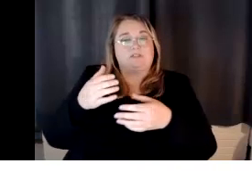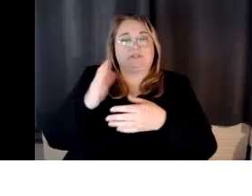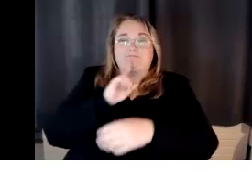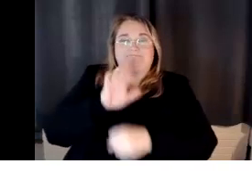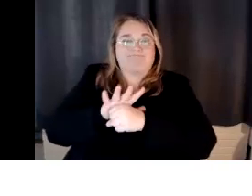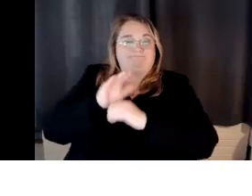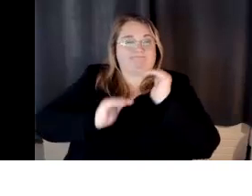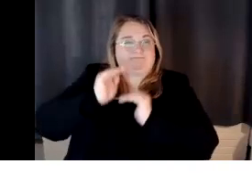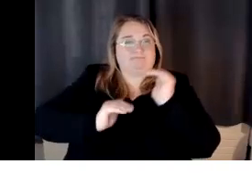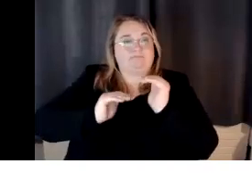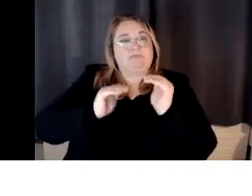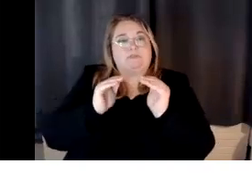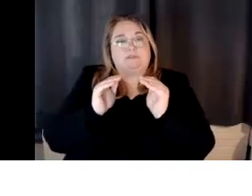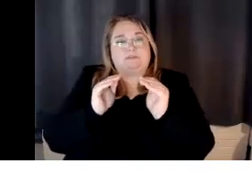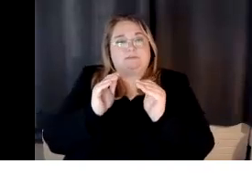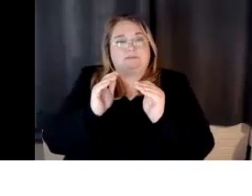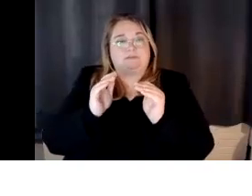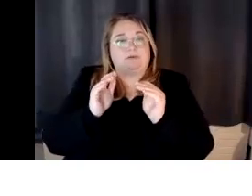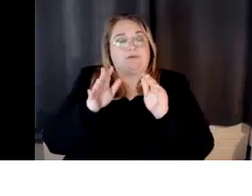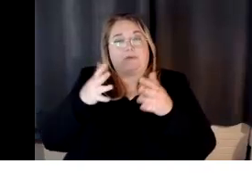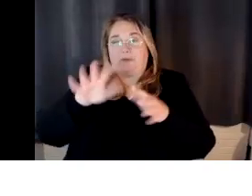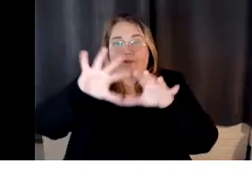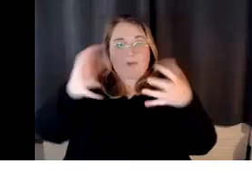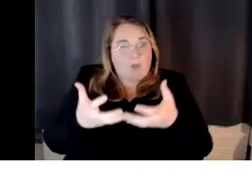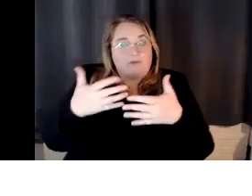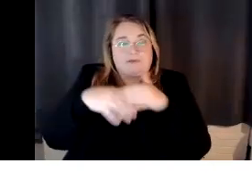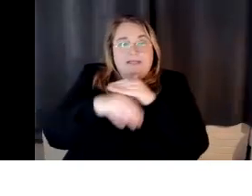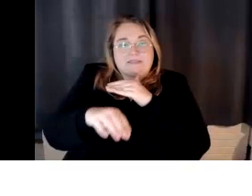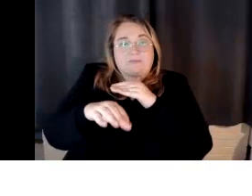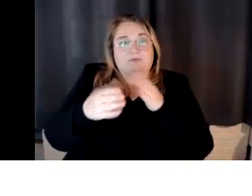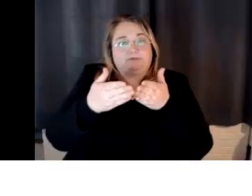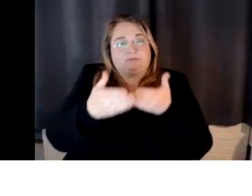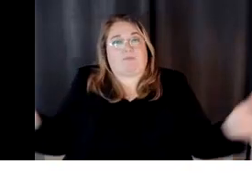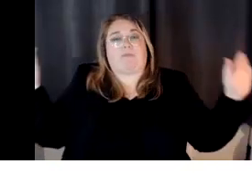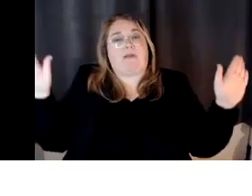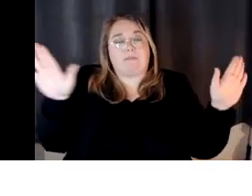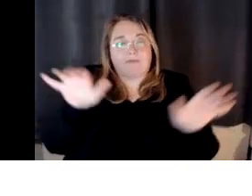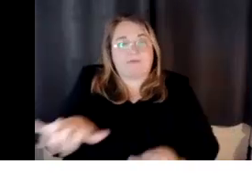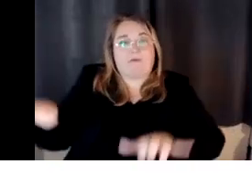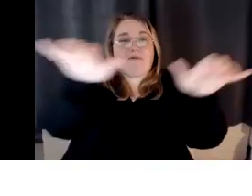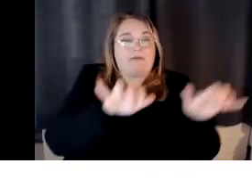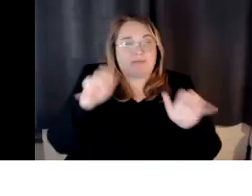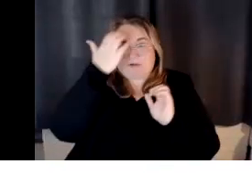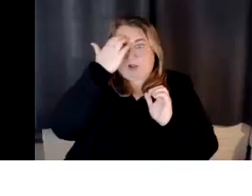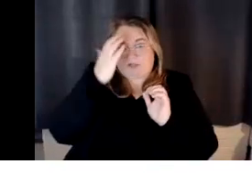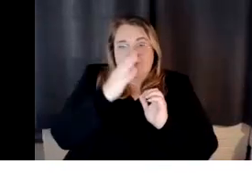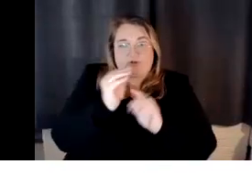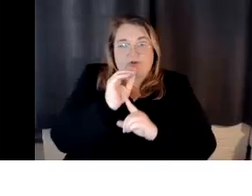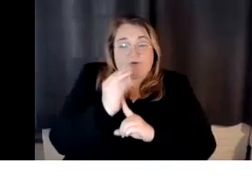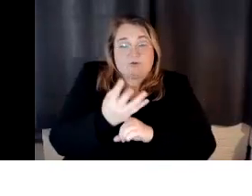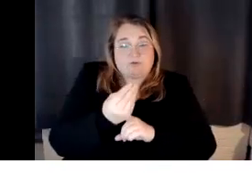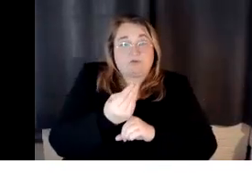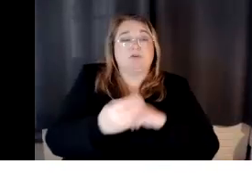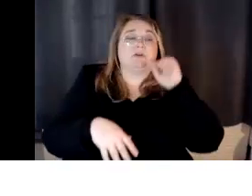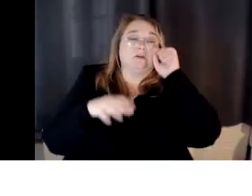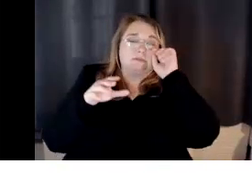culture. And basically, um, the primary, one of the primary things that Creative Commons did, um, was provide these licenses, these